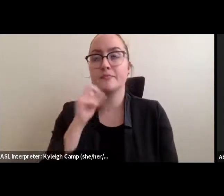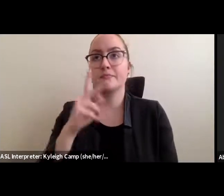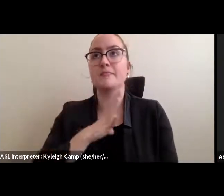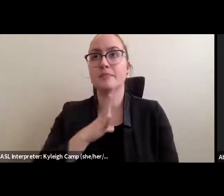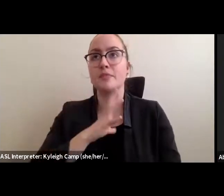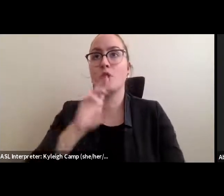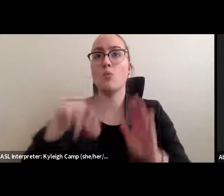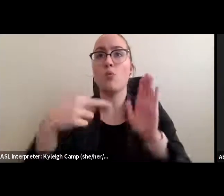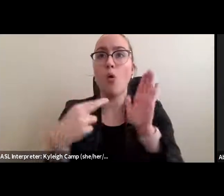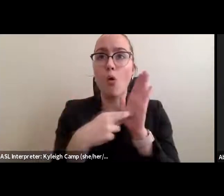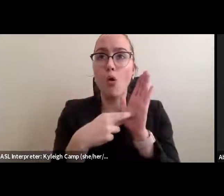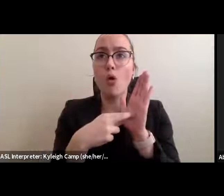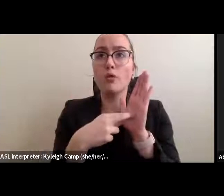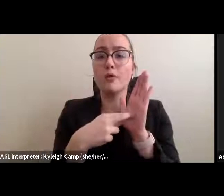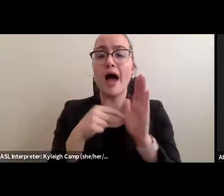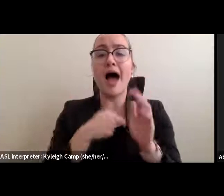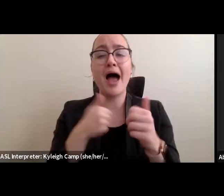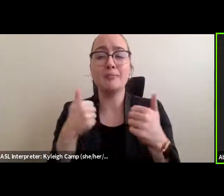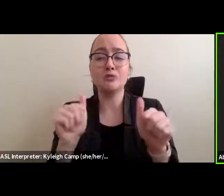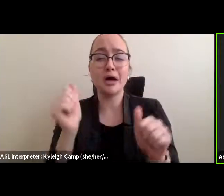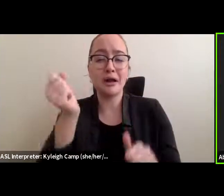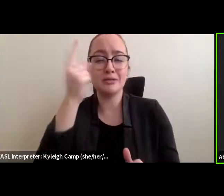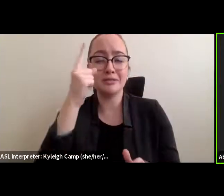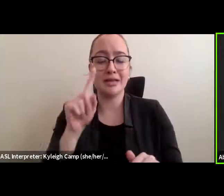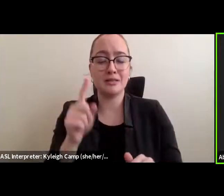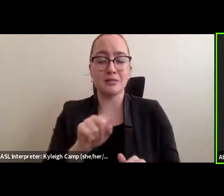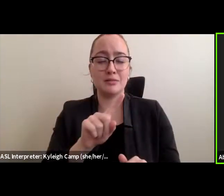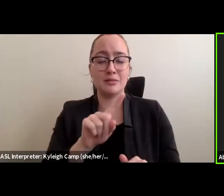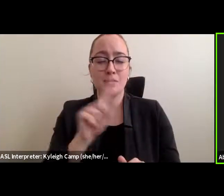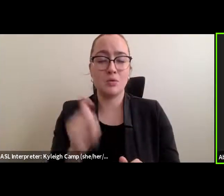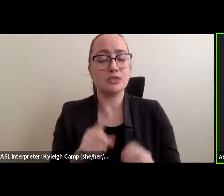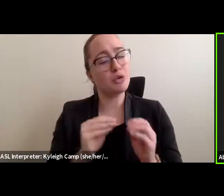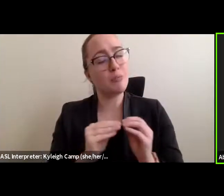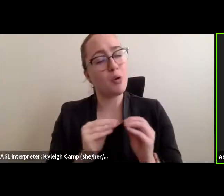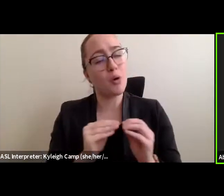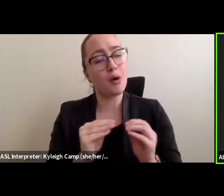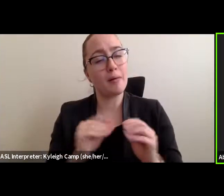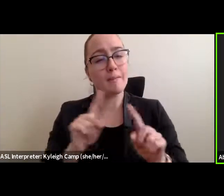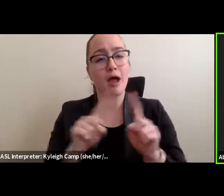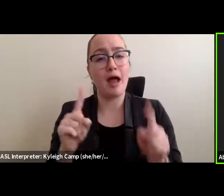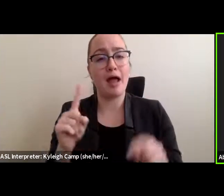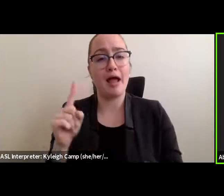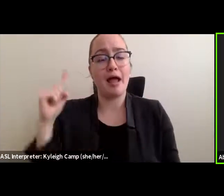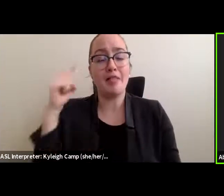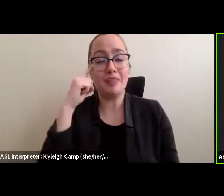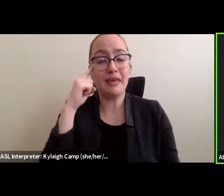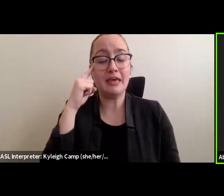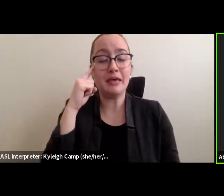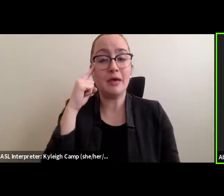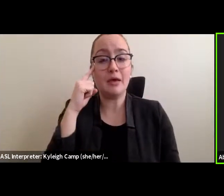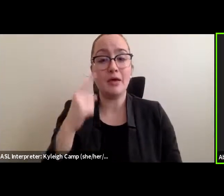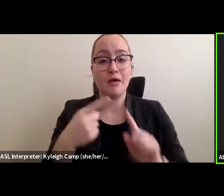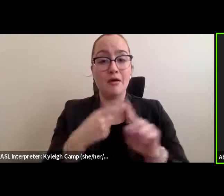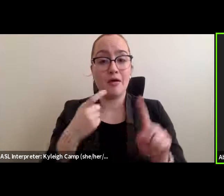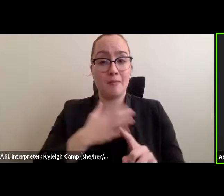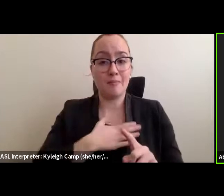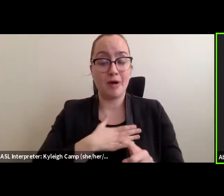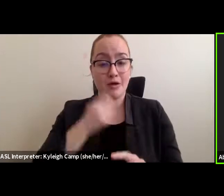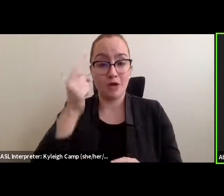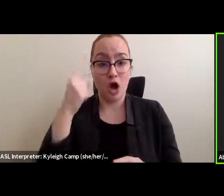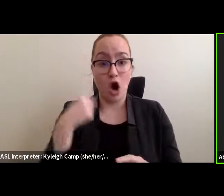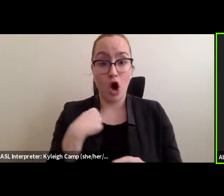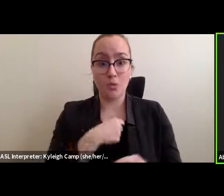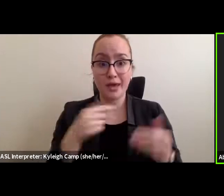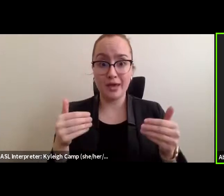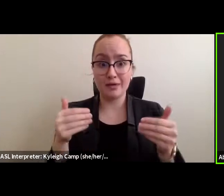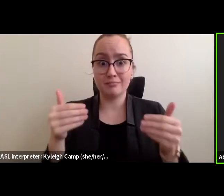I'm trying to understand the question a bit more, but I think, I think, what I hear is that, are we moving forward, right? Is there any